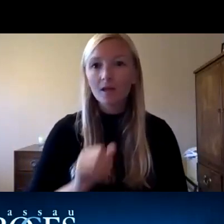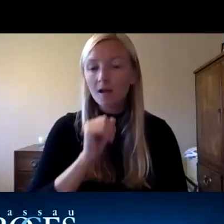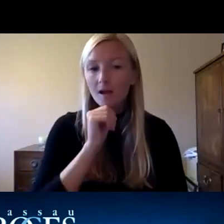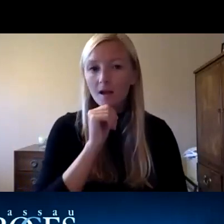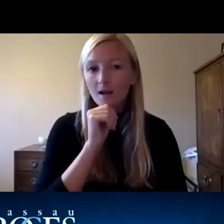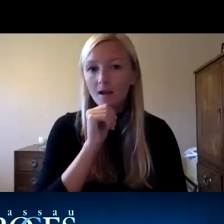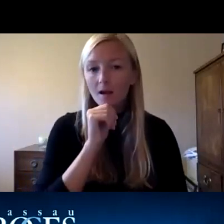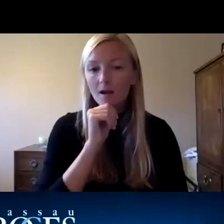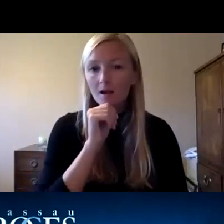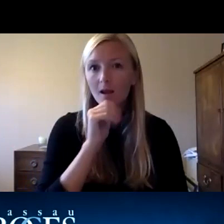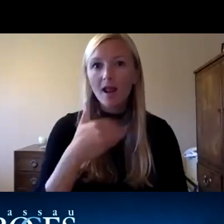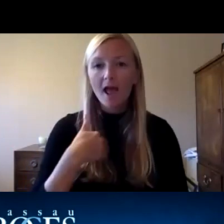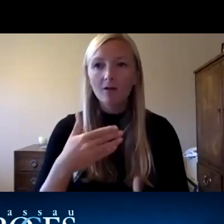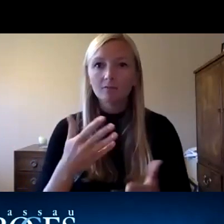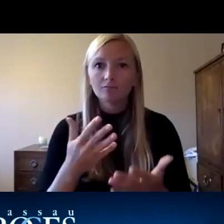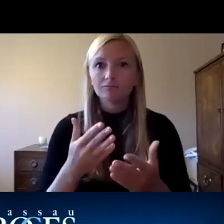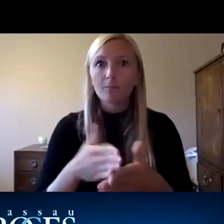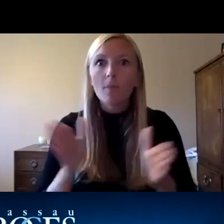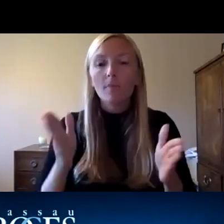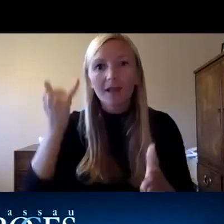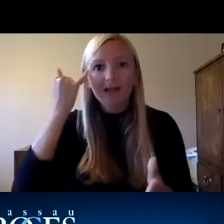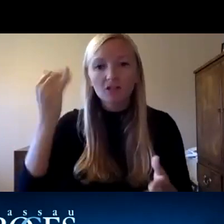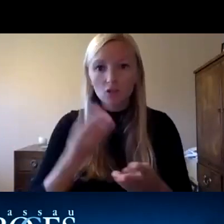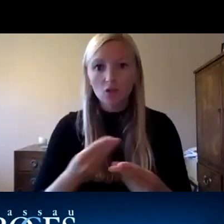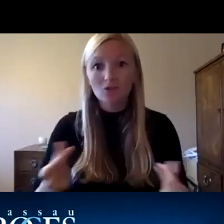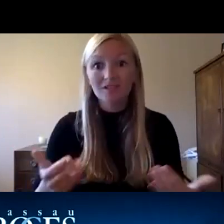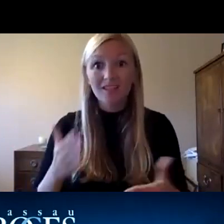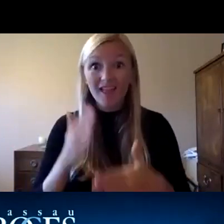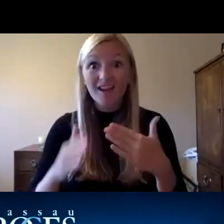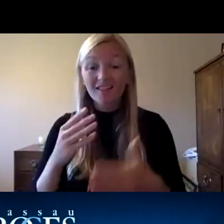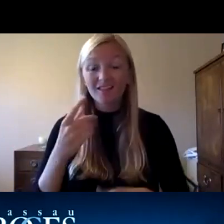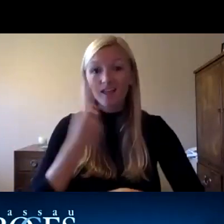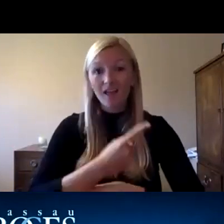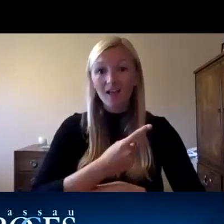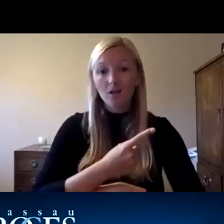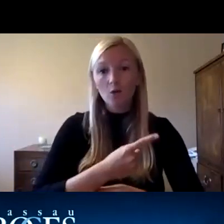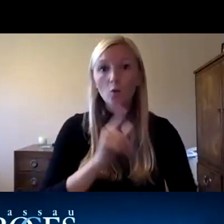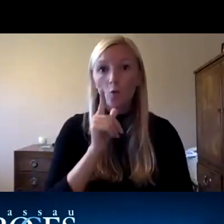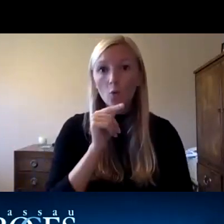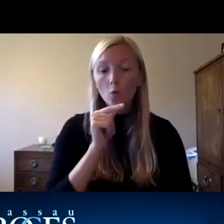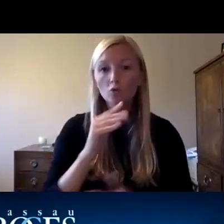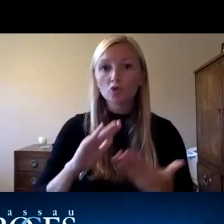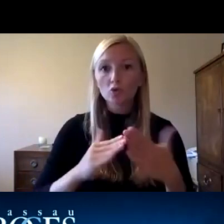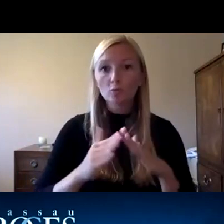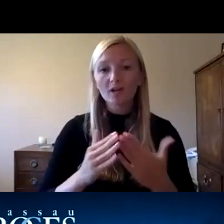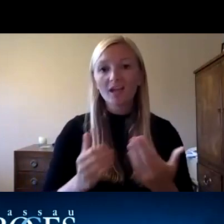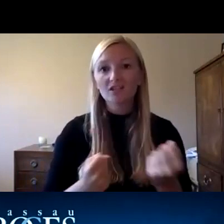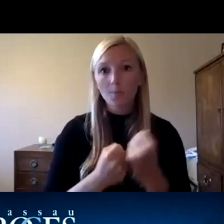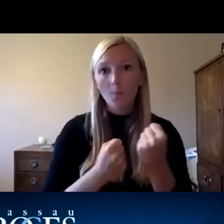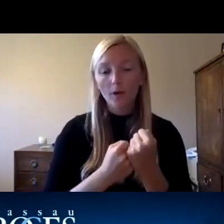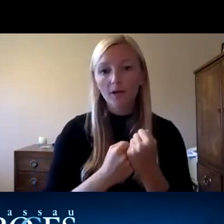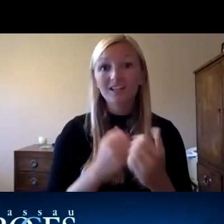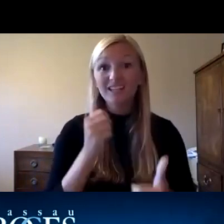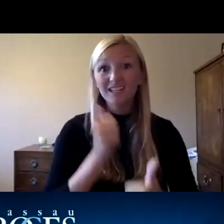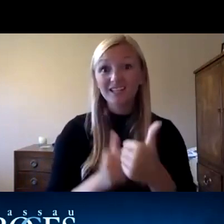um ideas and solutions because at the end of the day it comes down to who that community is that we're serving and every community